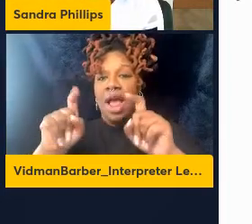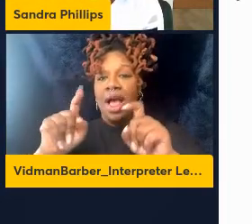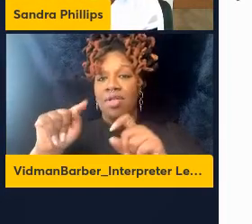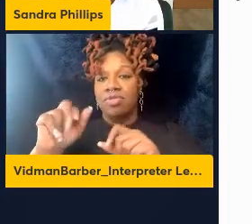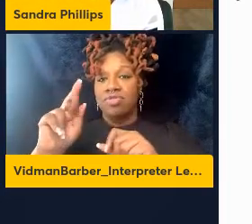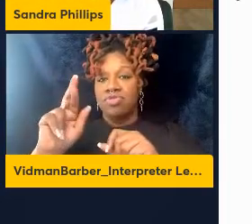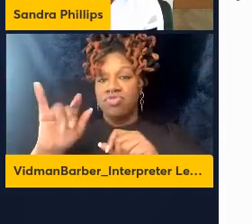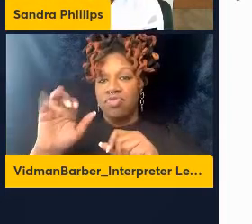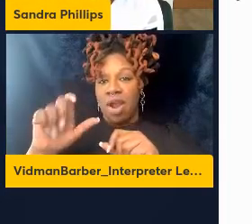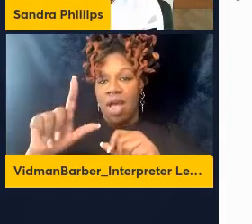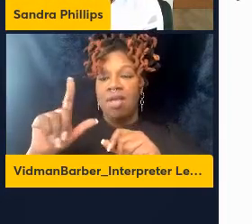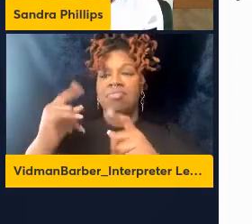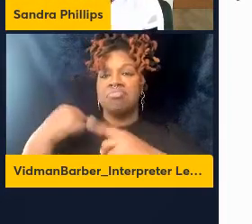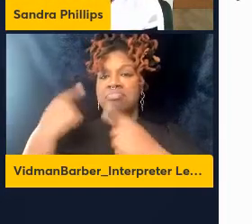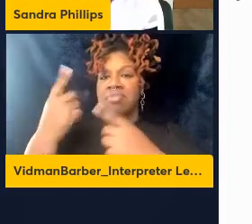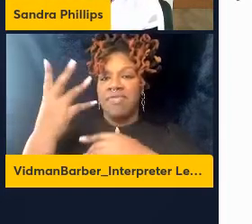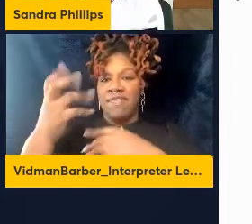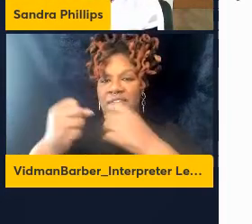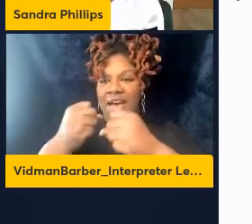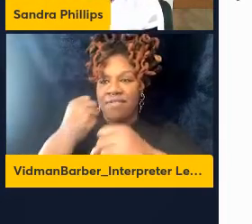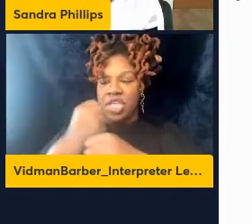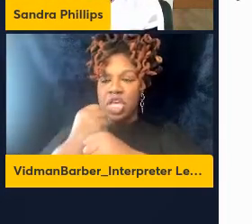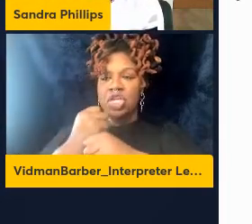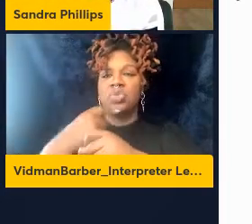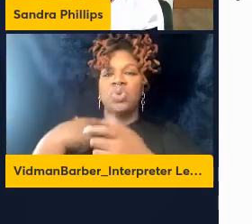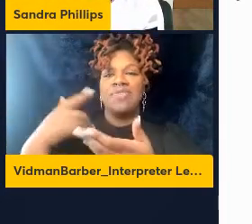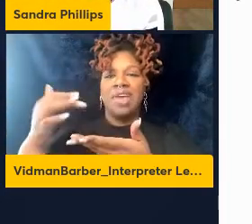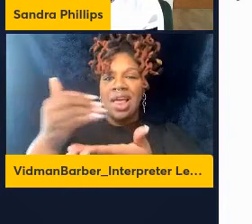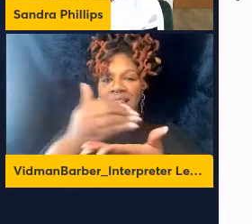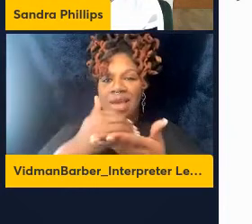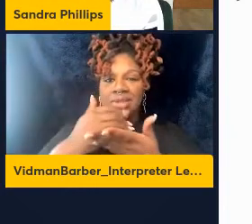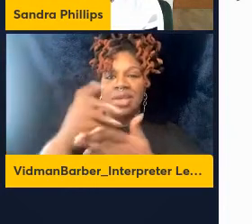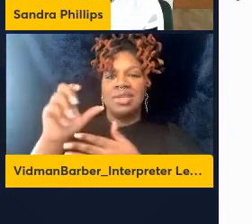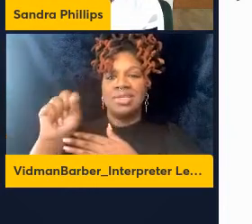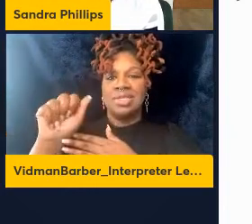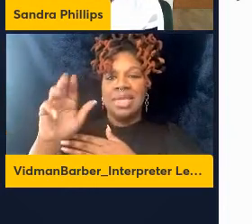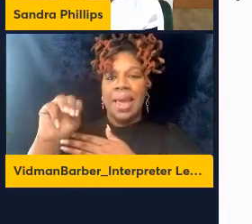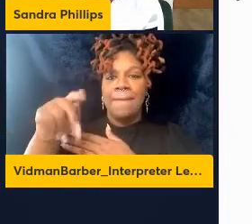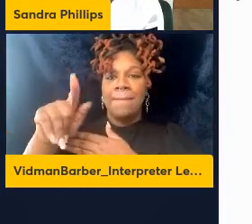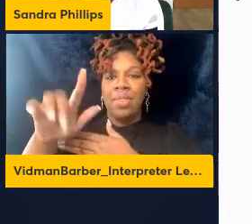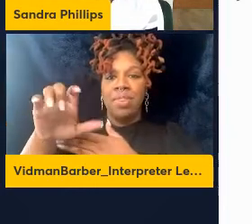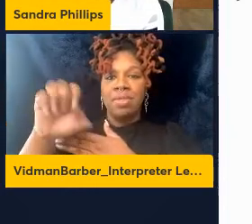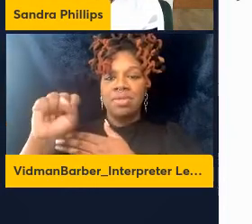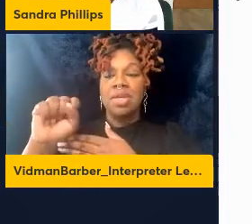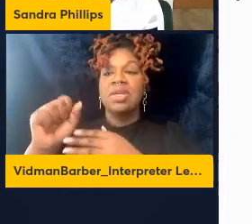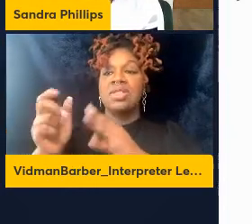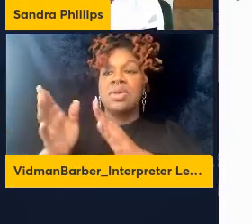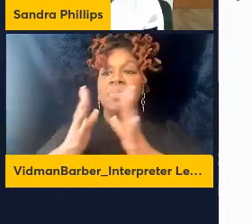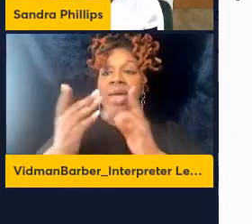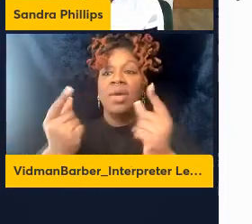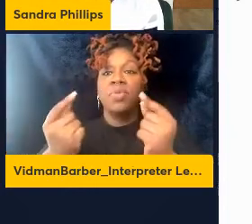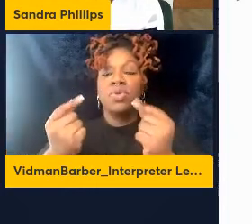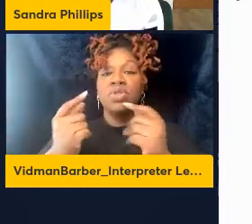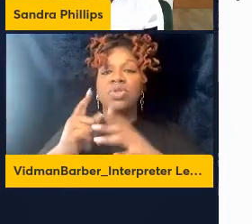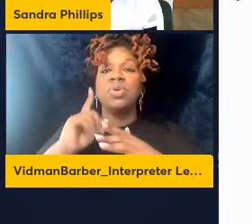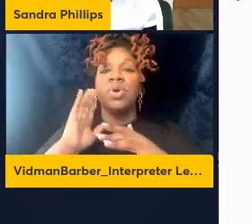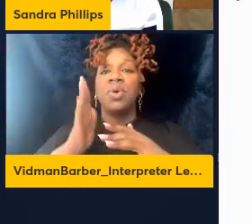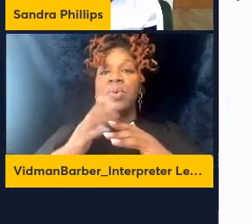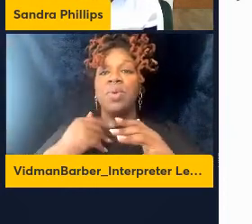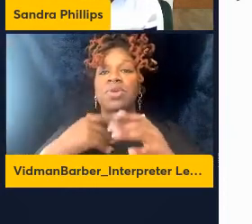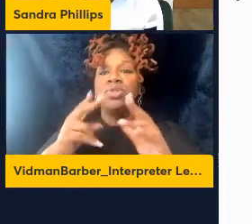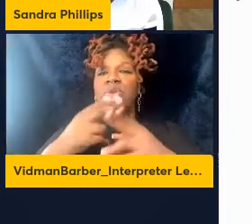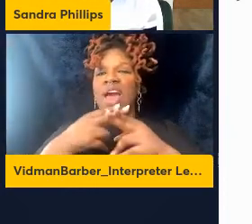5,000 samples. And what we're going to do is basically select a short,